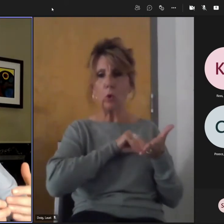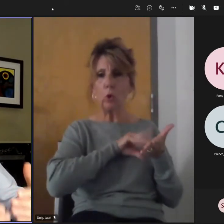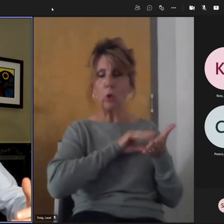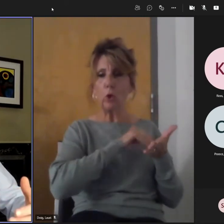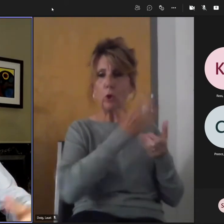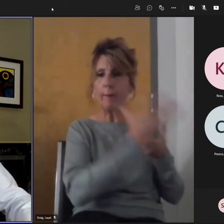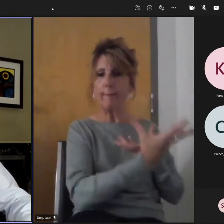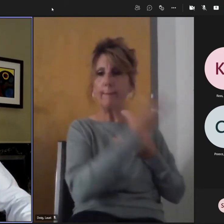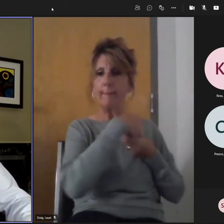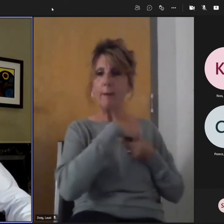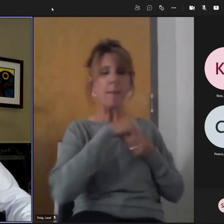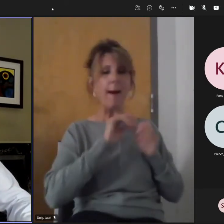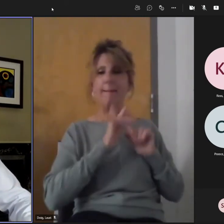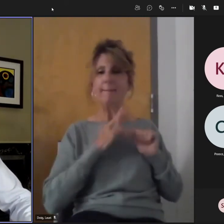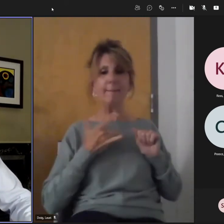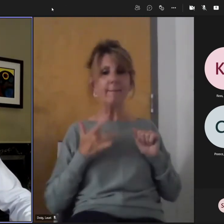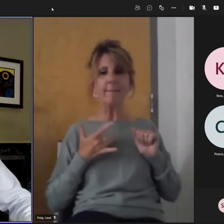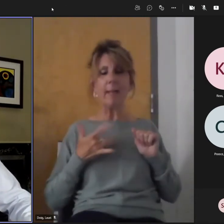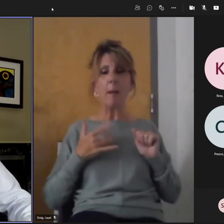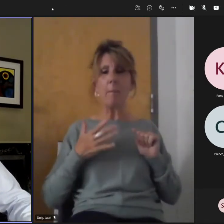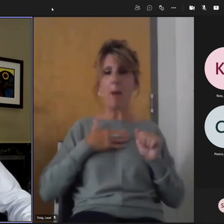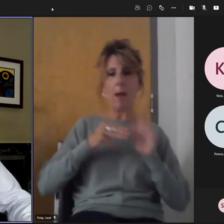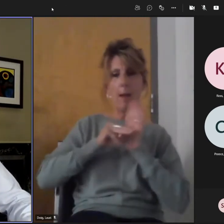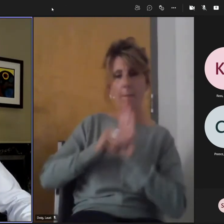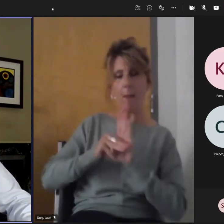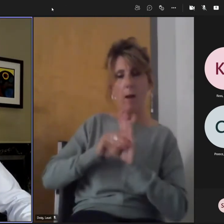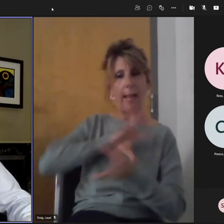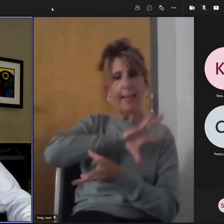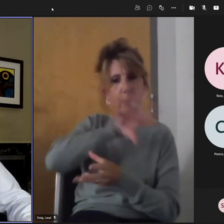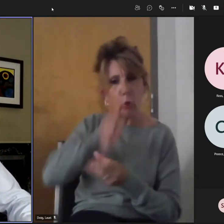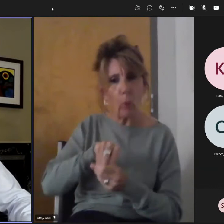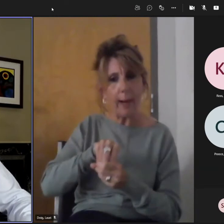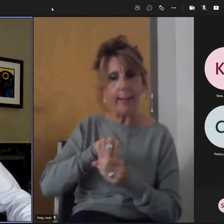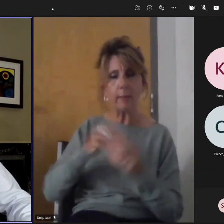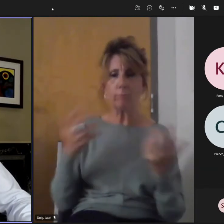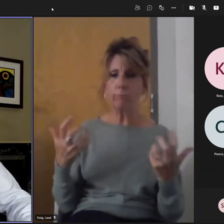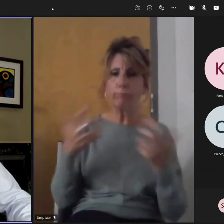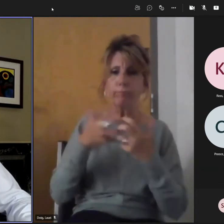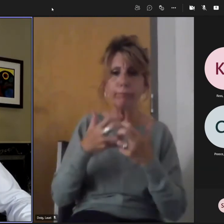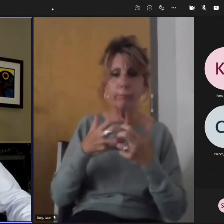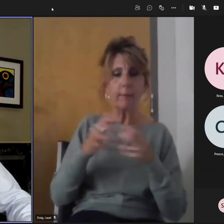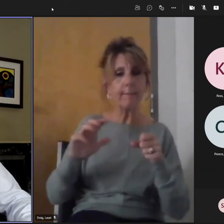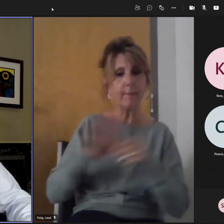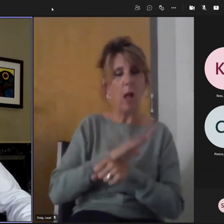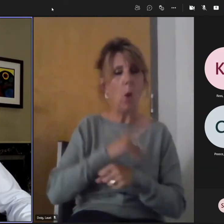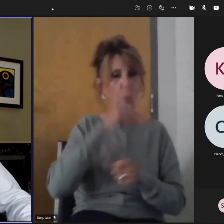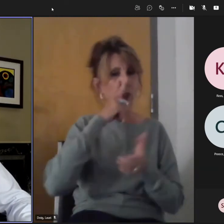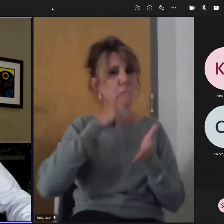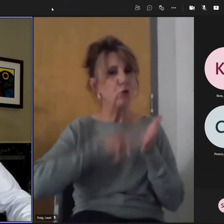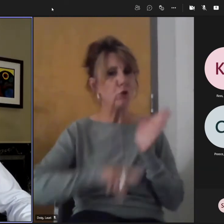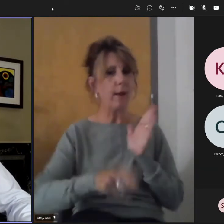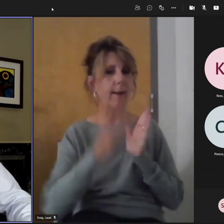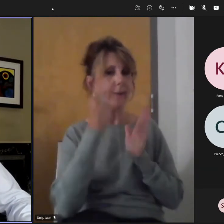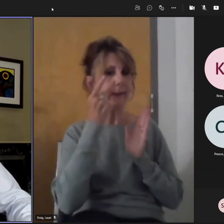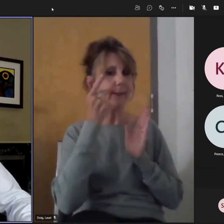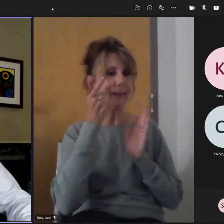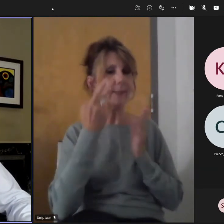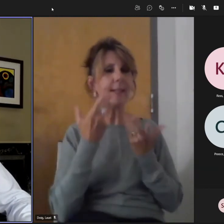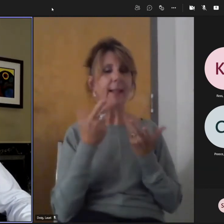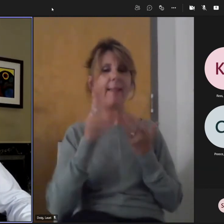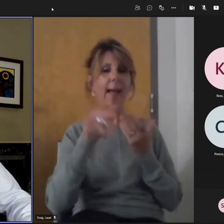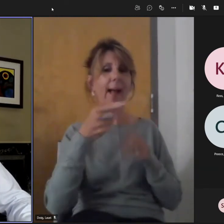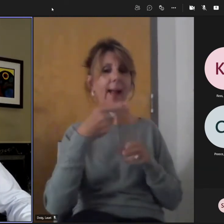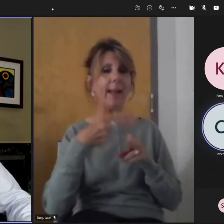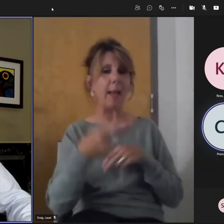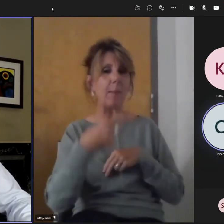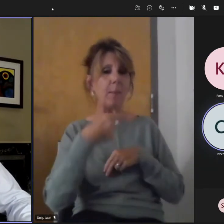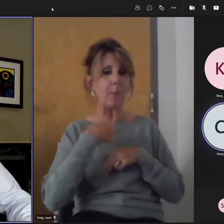represent the integrated model we're talking about. But we are crossing boundaries, and I'll follow it up, given the name you've given